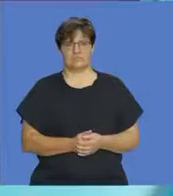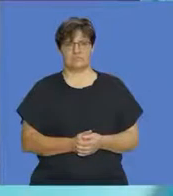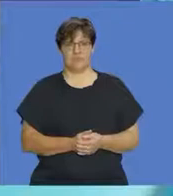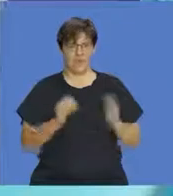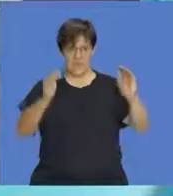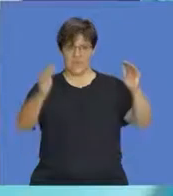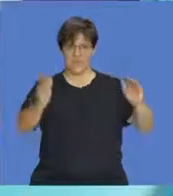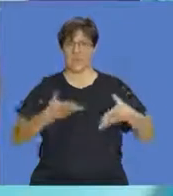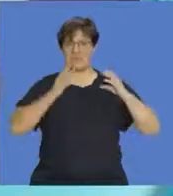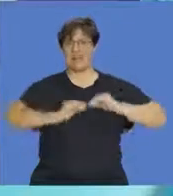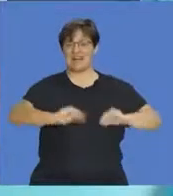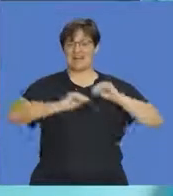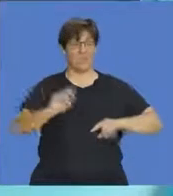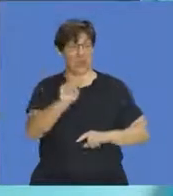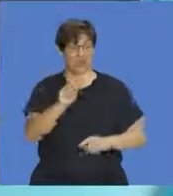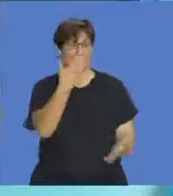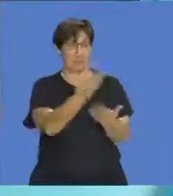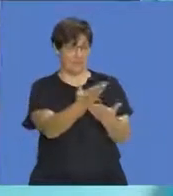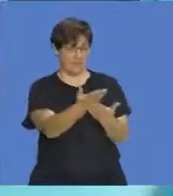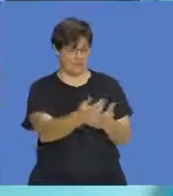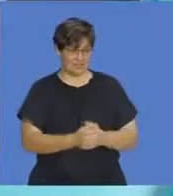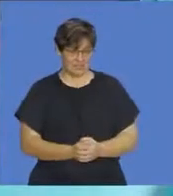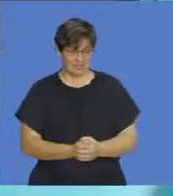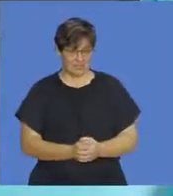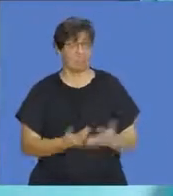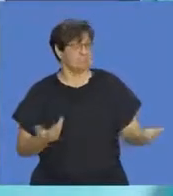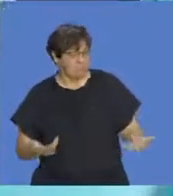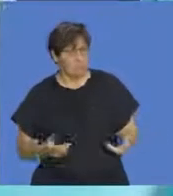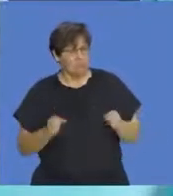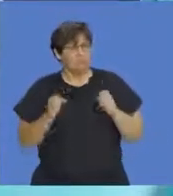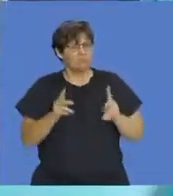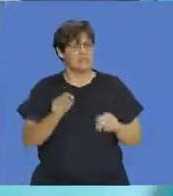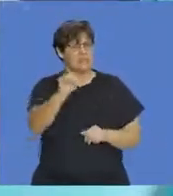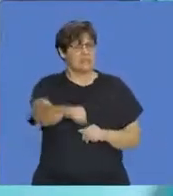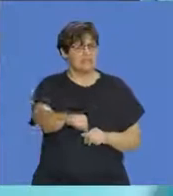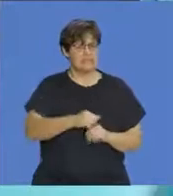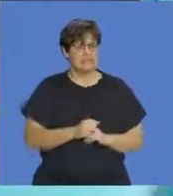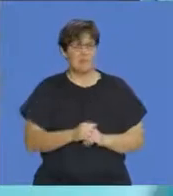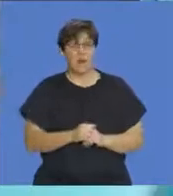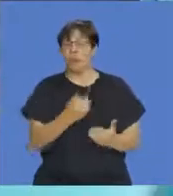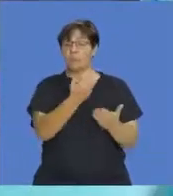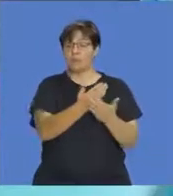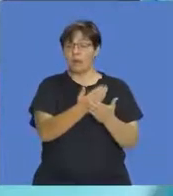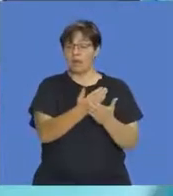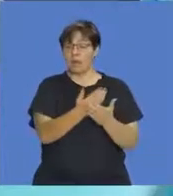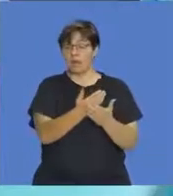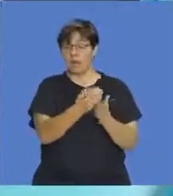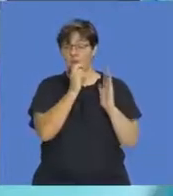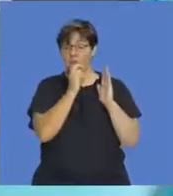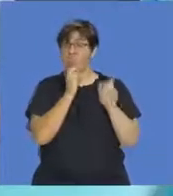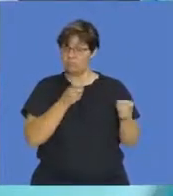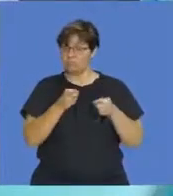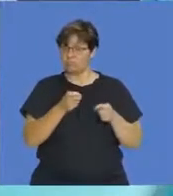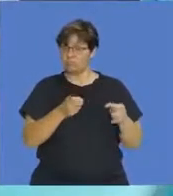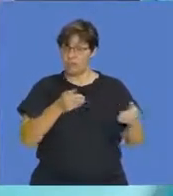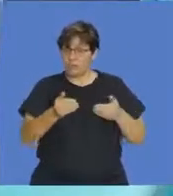Welcome to a lesson on probability and of course we're going to say that probability rules and that's